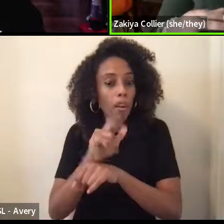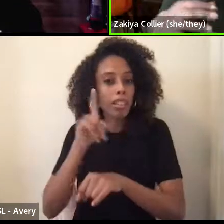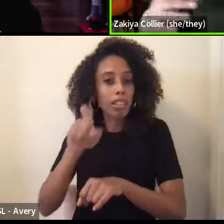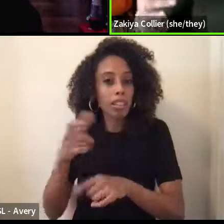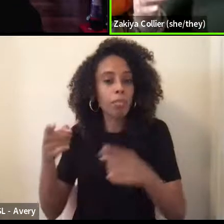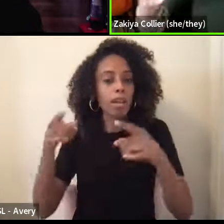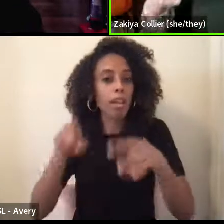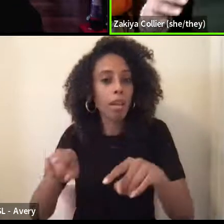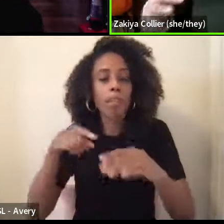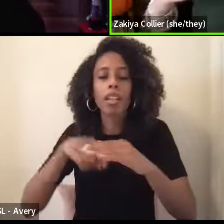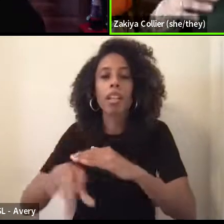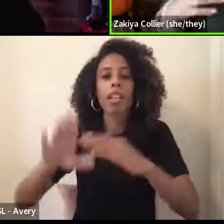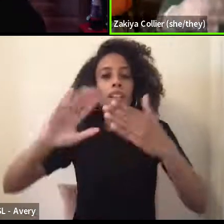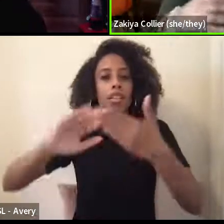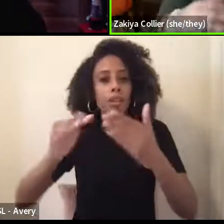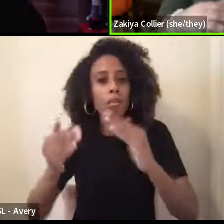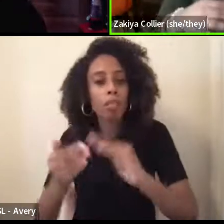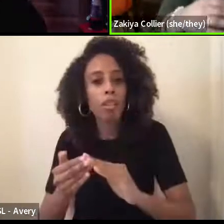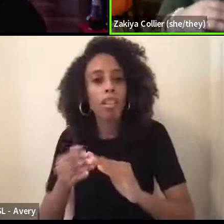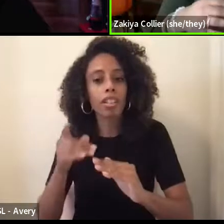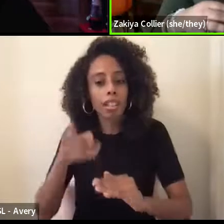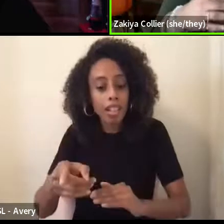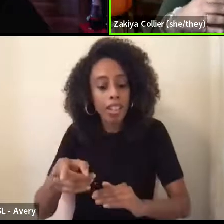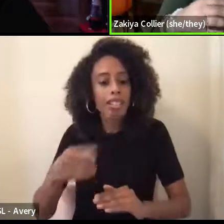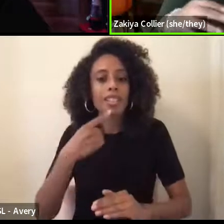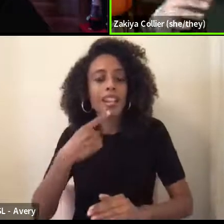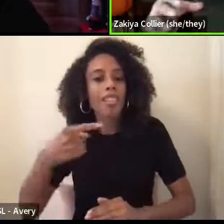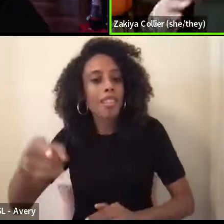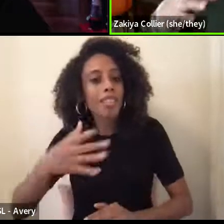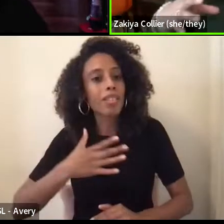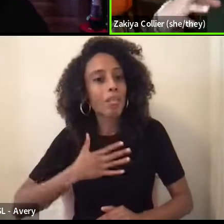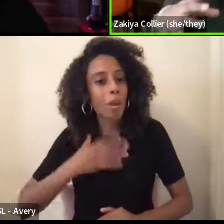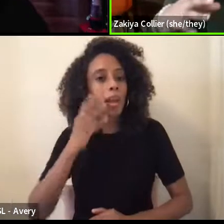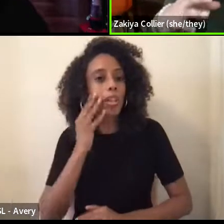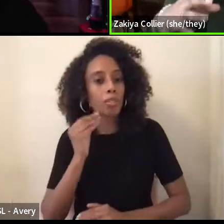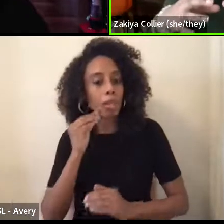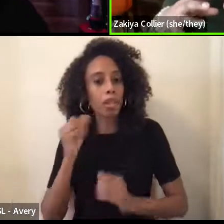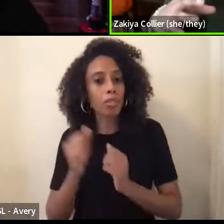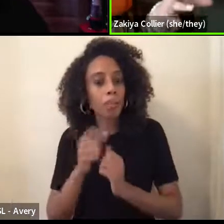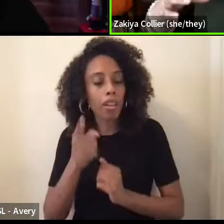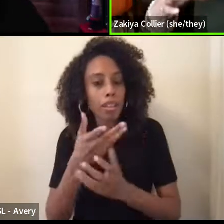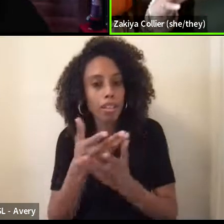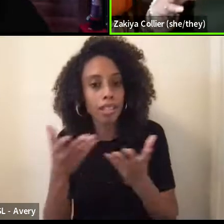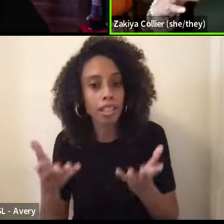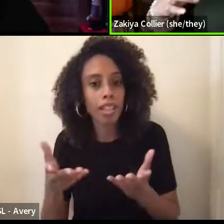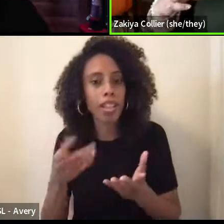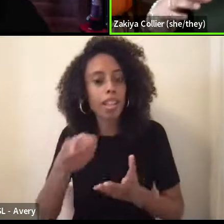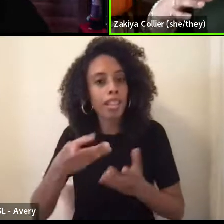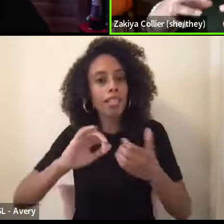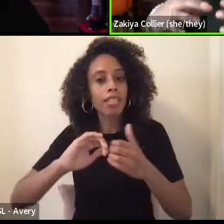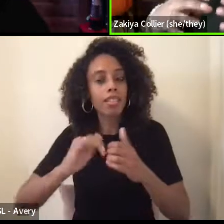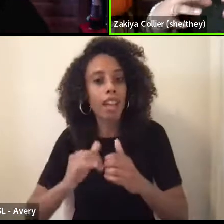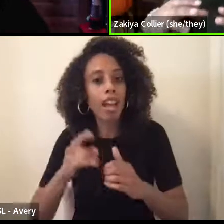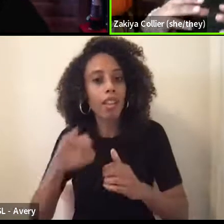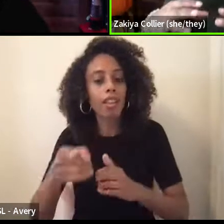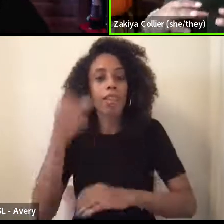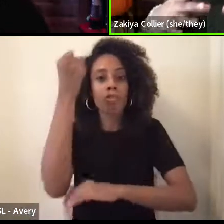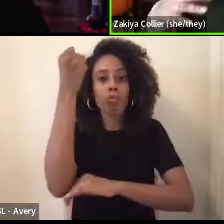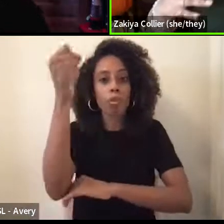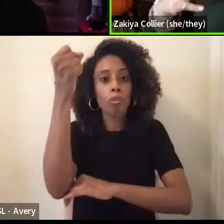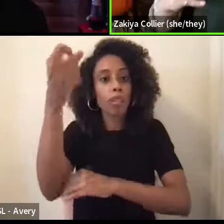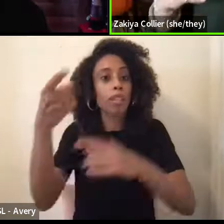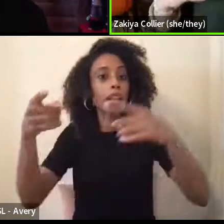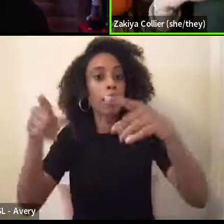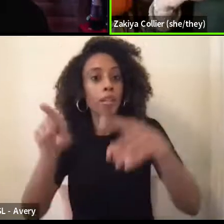communities of, like, this is my experience with this thing. This is actually how, you know, this protest went.